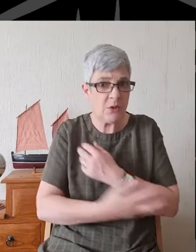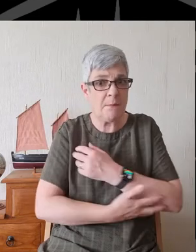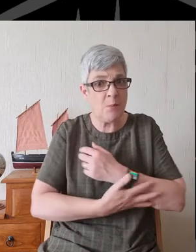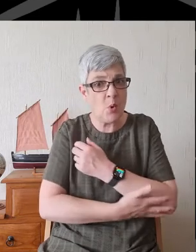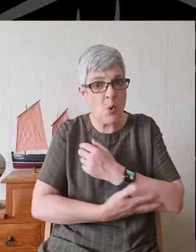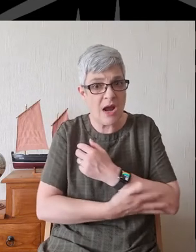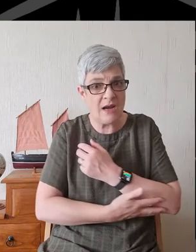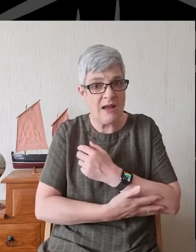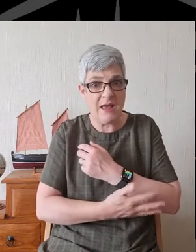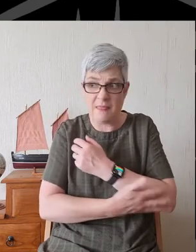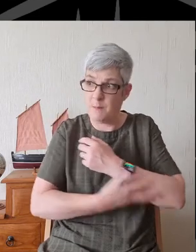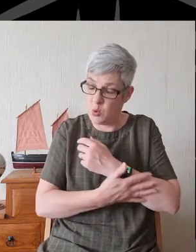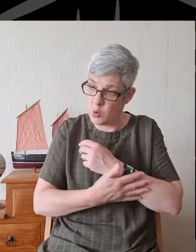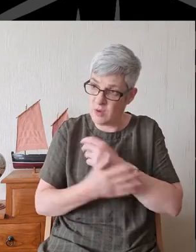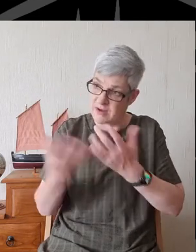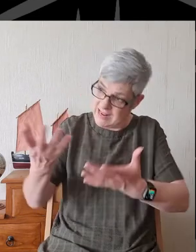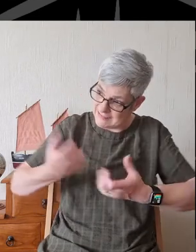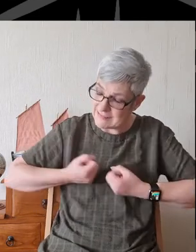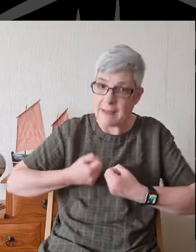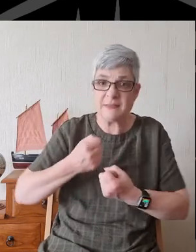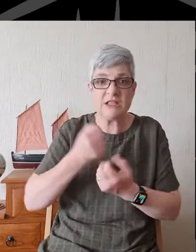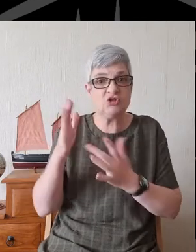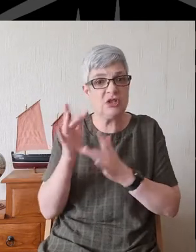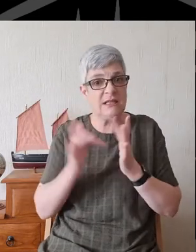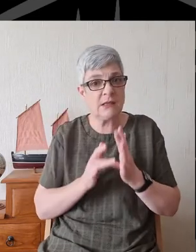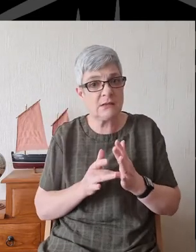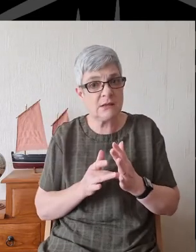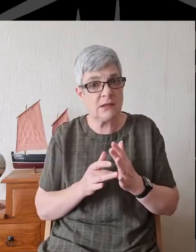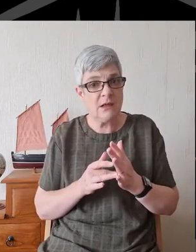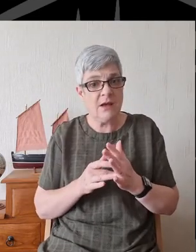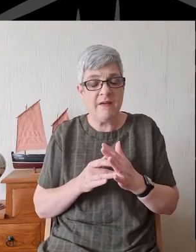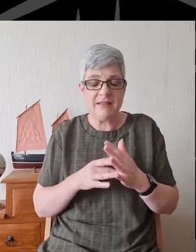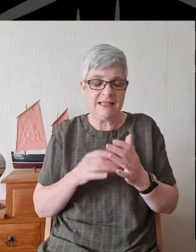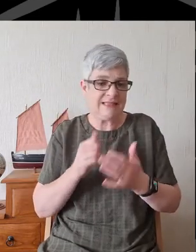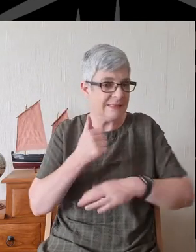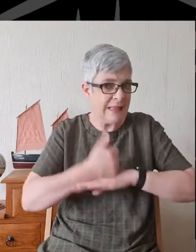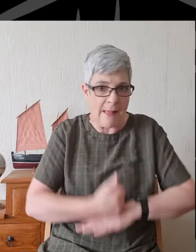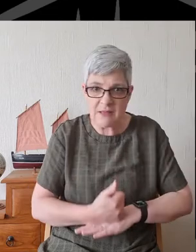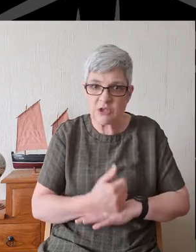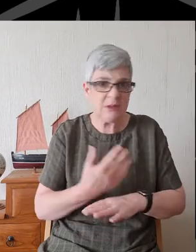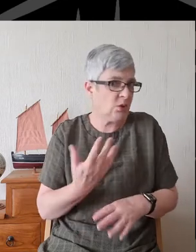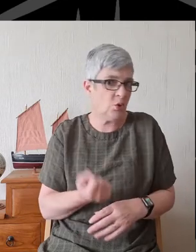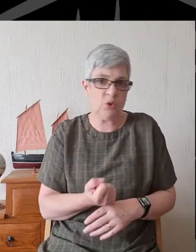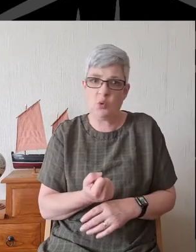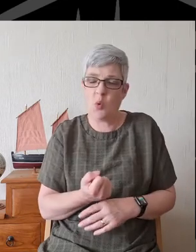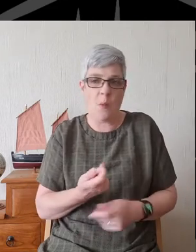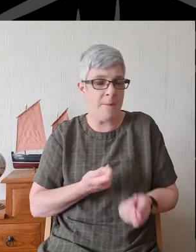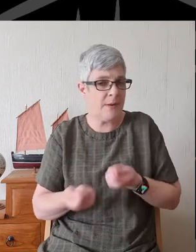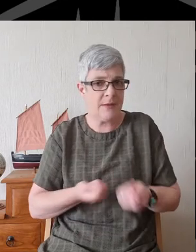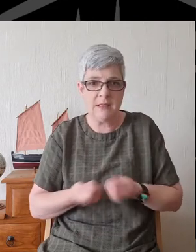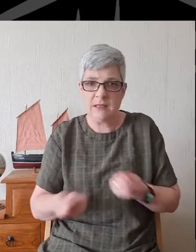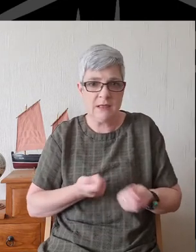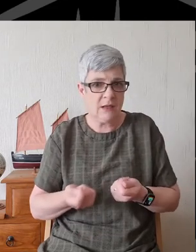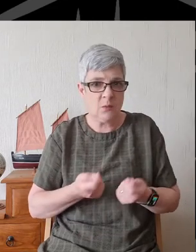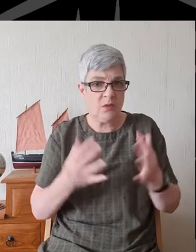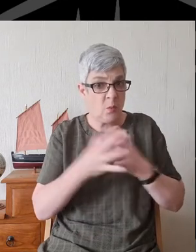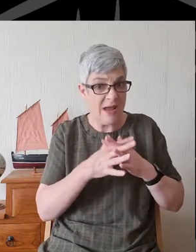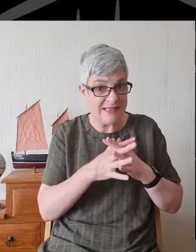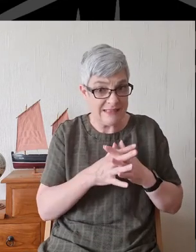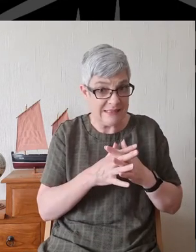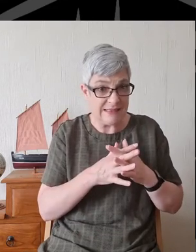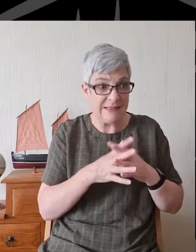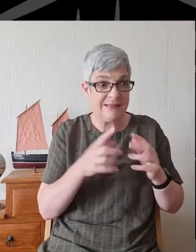Jesus. The establishment couldn't cope with a message that the Wesleys were proclaiming that took discipleship, seriously.